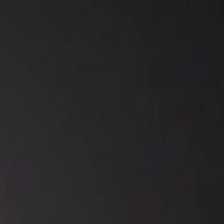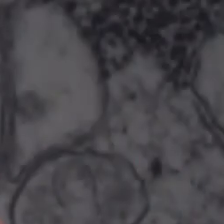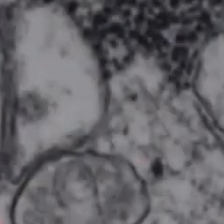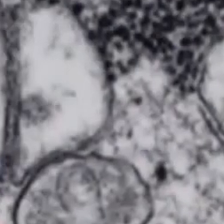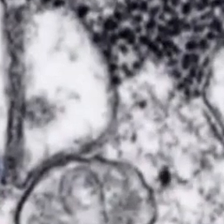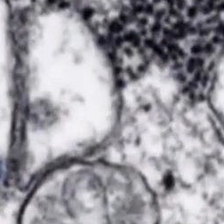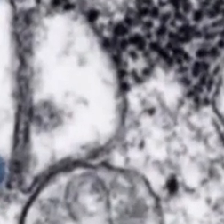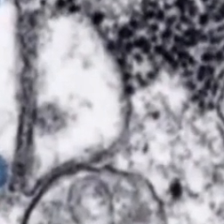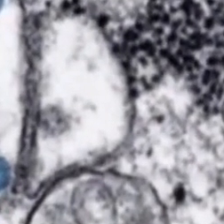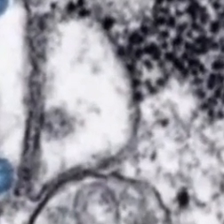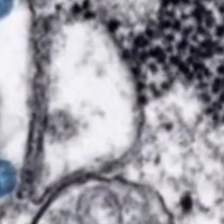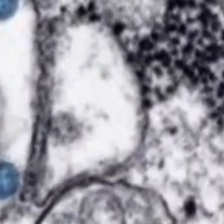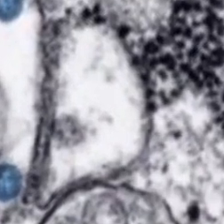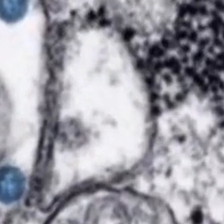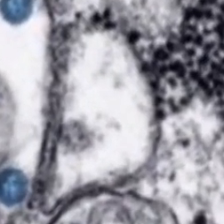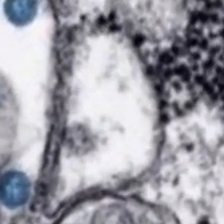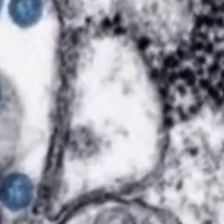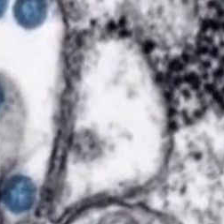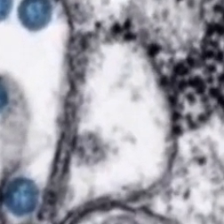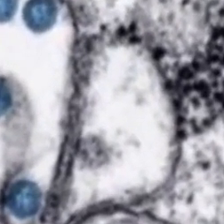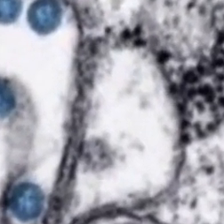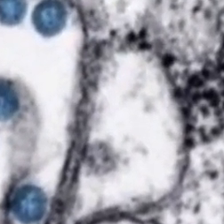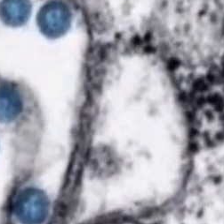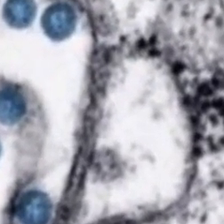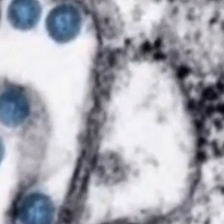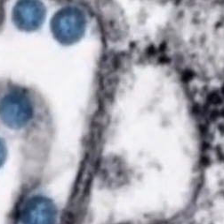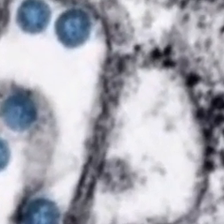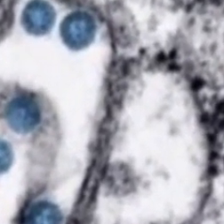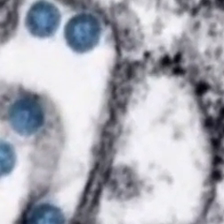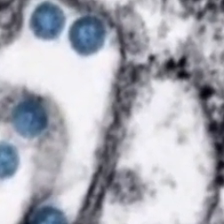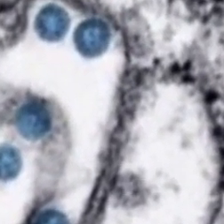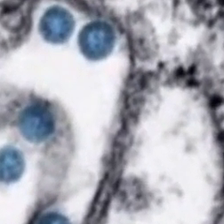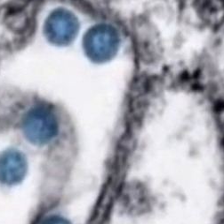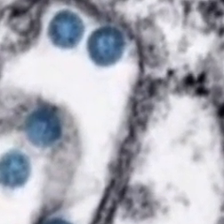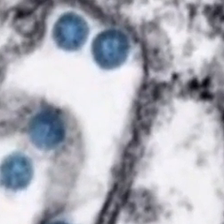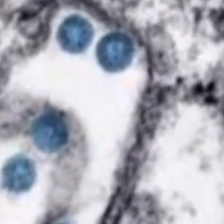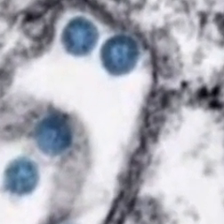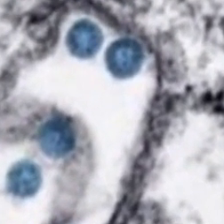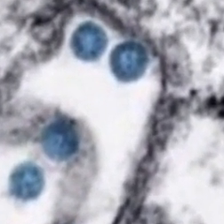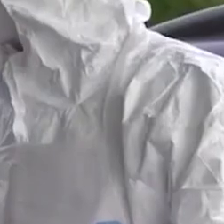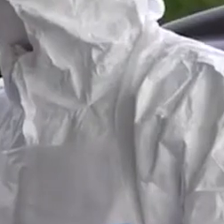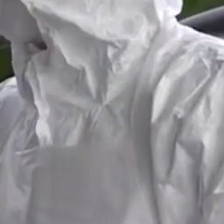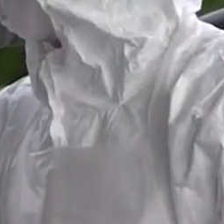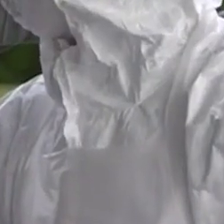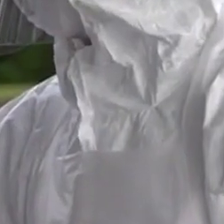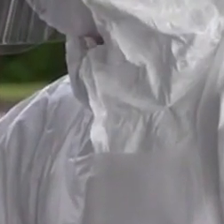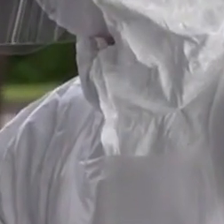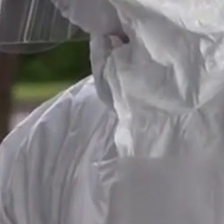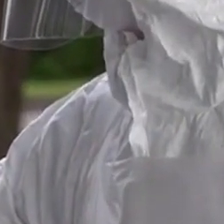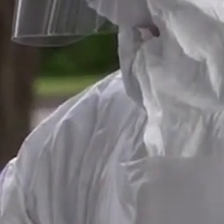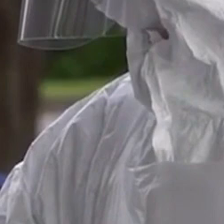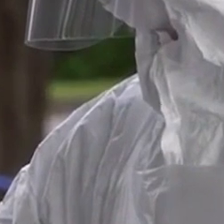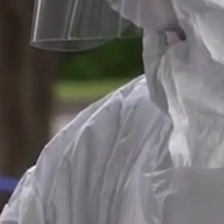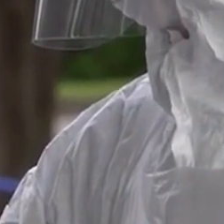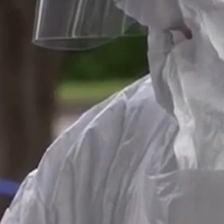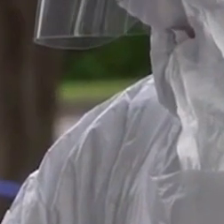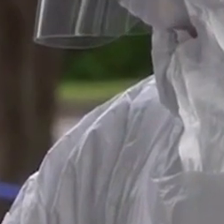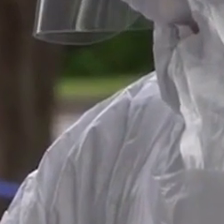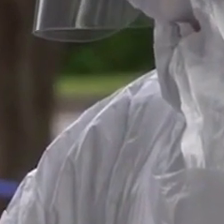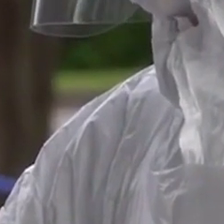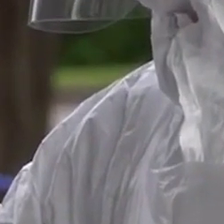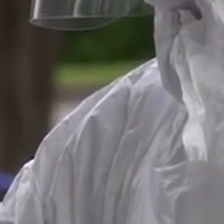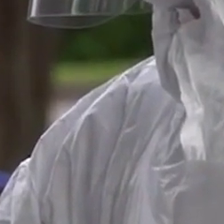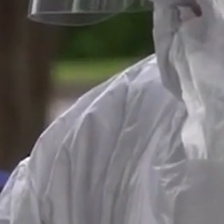We're now at 4, the peak either here or near. We're starting to see a light at the end of the tunnel as it relates to COVID-19.